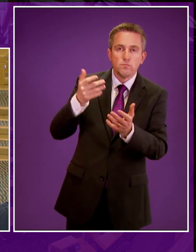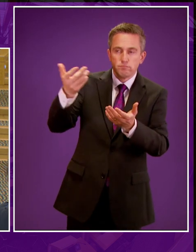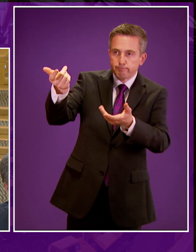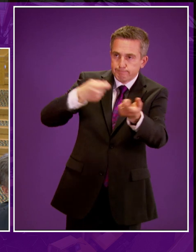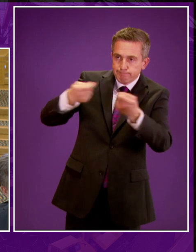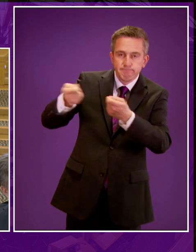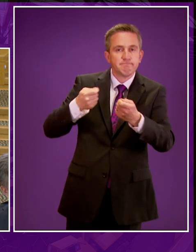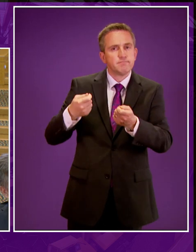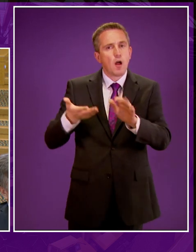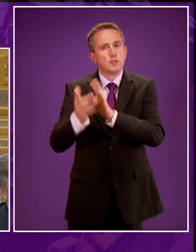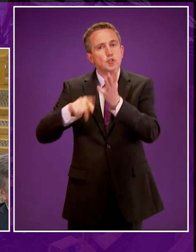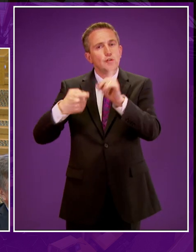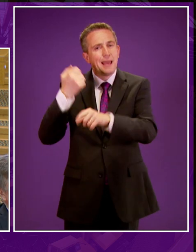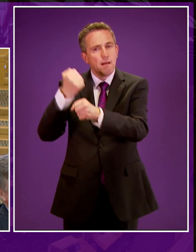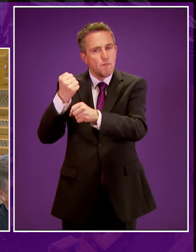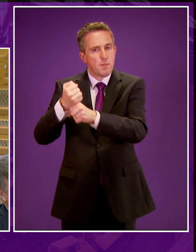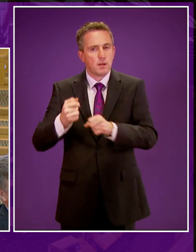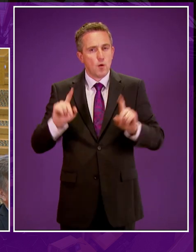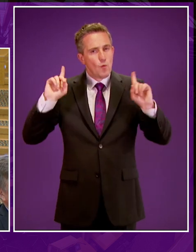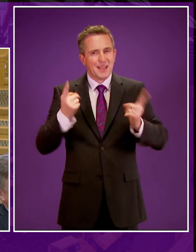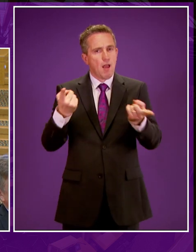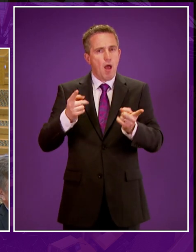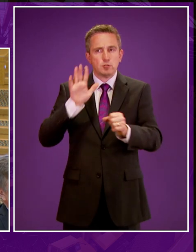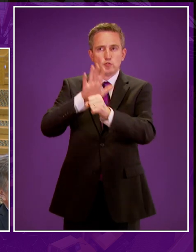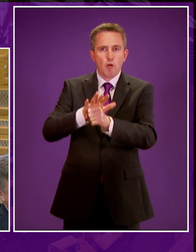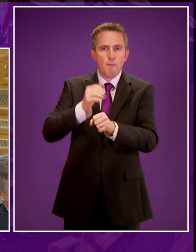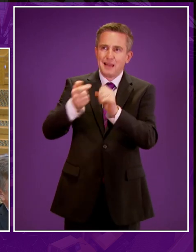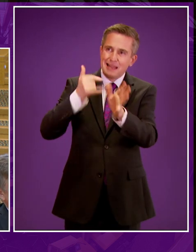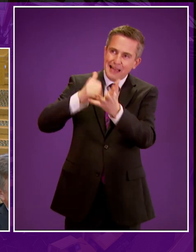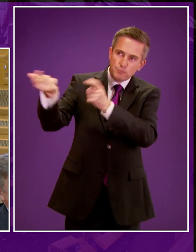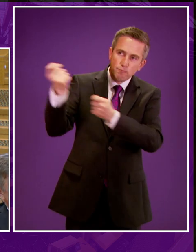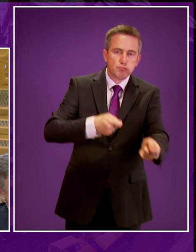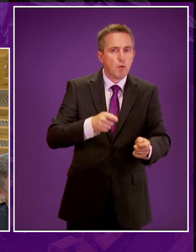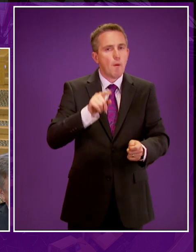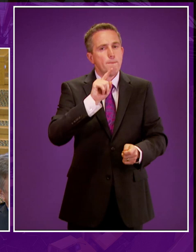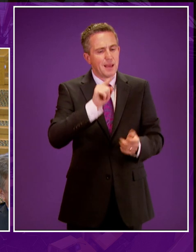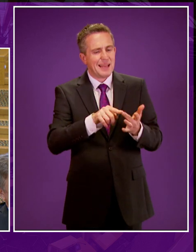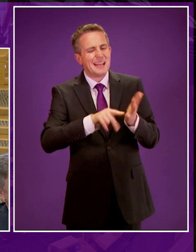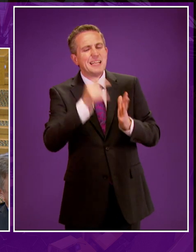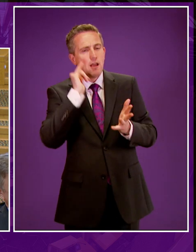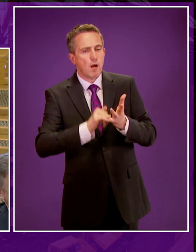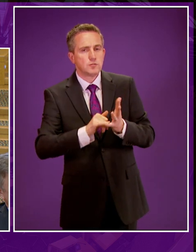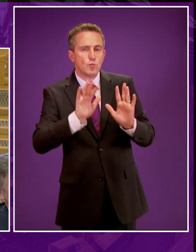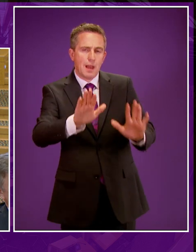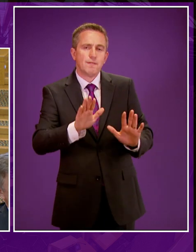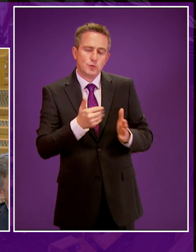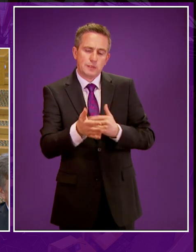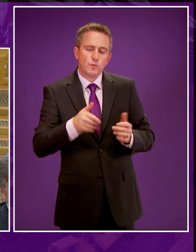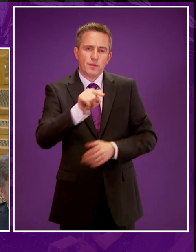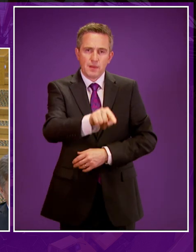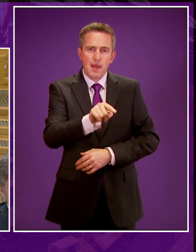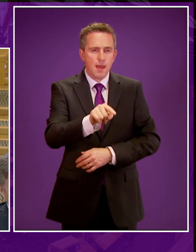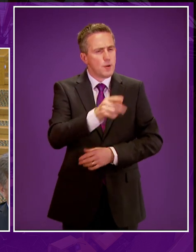reserved to UK Government? We could not stop imports of gas, even if we wanted to, but it is a commercial matter for anyone else. He is simply misrepresenting the truth